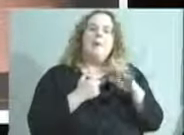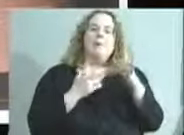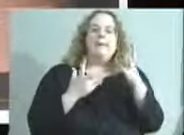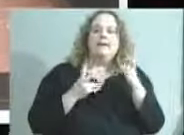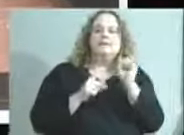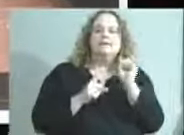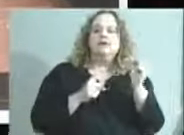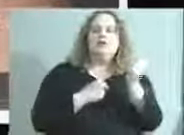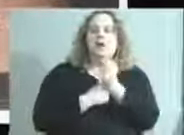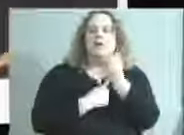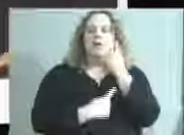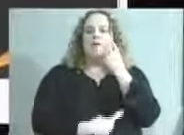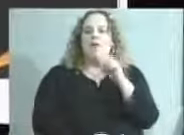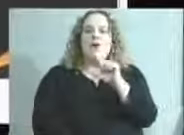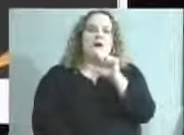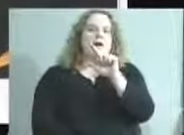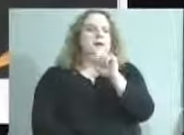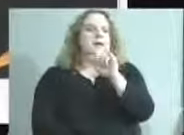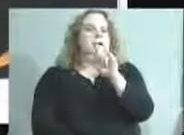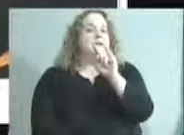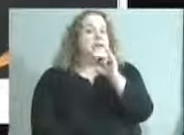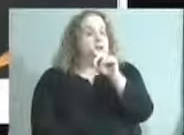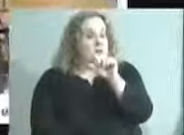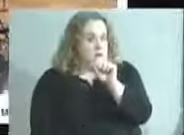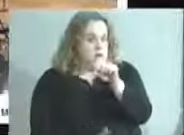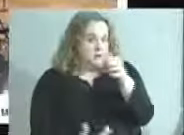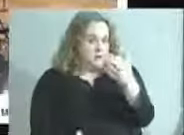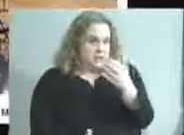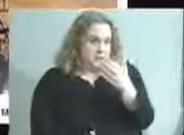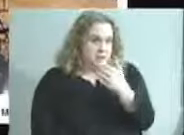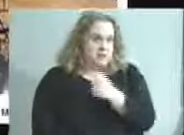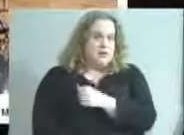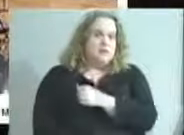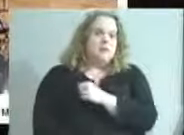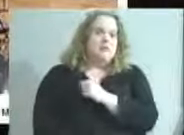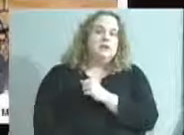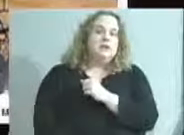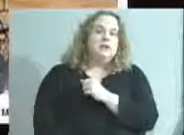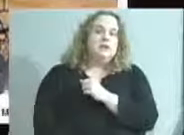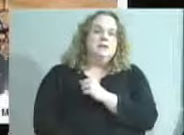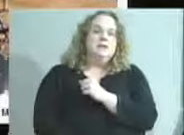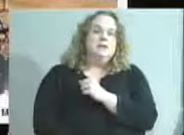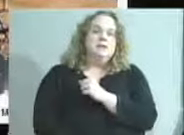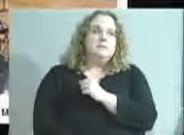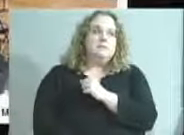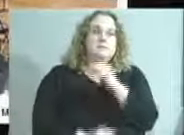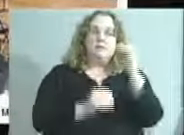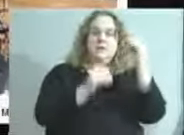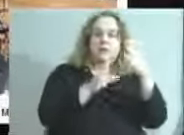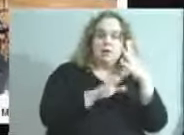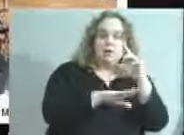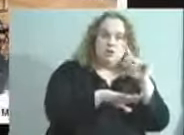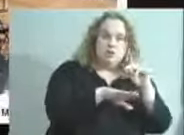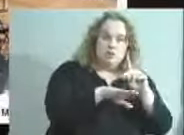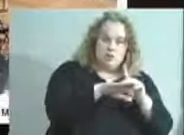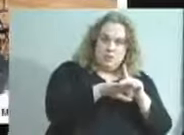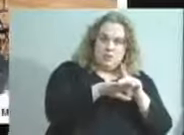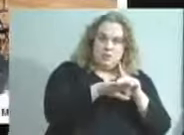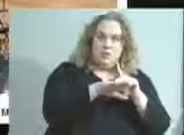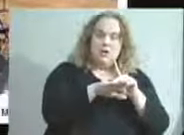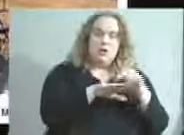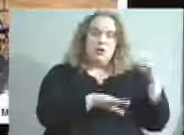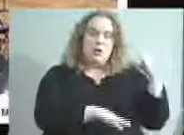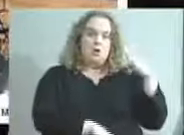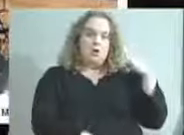JCPS. Principal Vicki Letty, Moore Senior Lexi Nall, teacher and coach Kyle McCune,